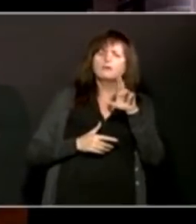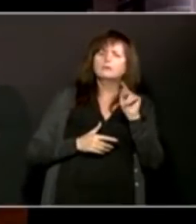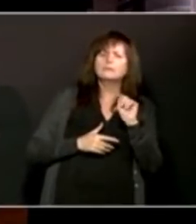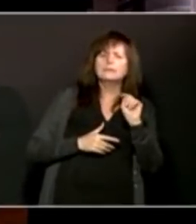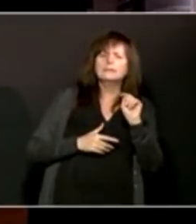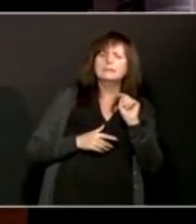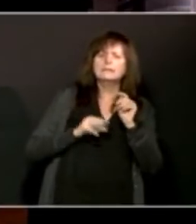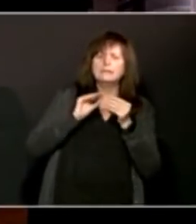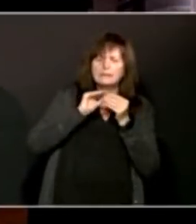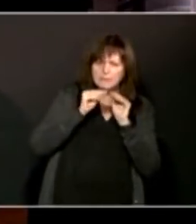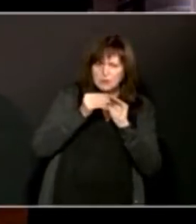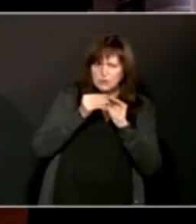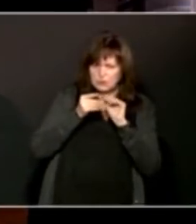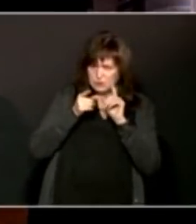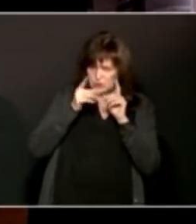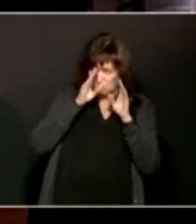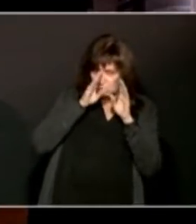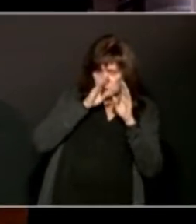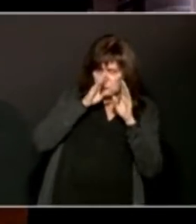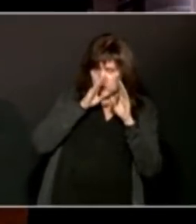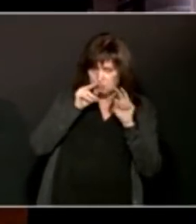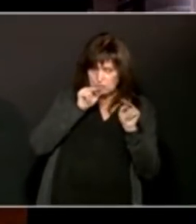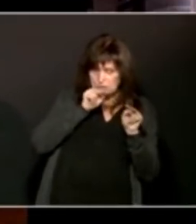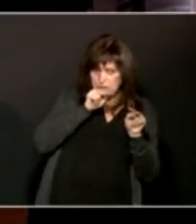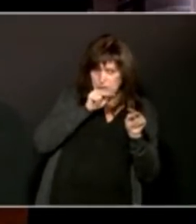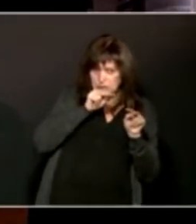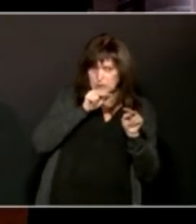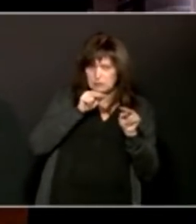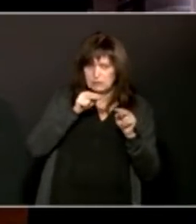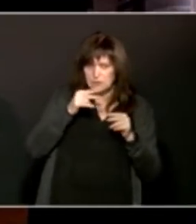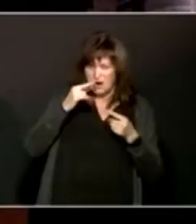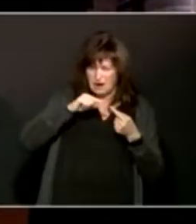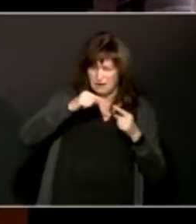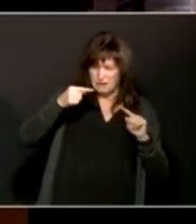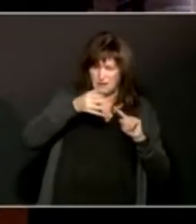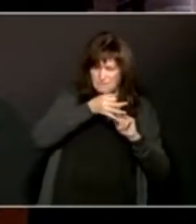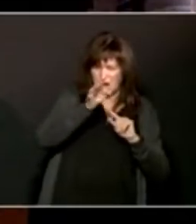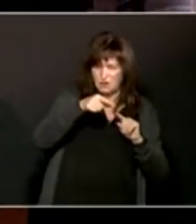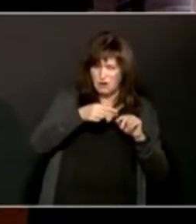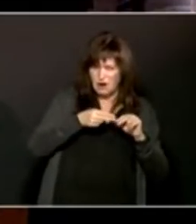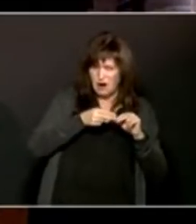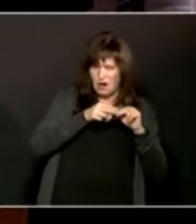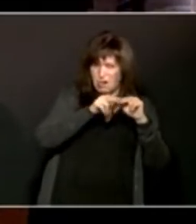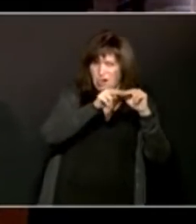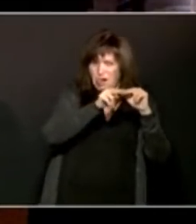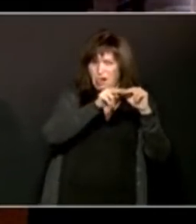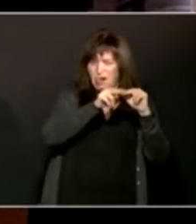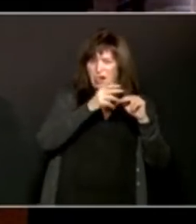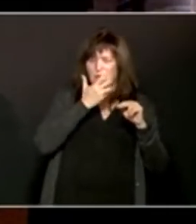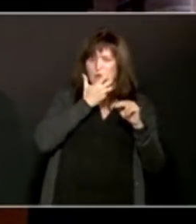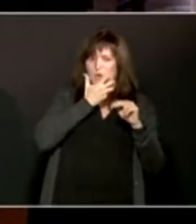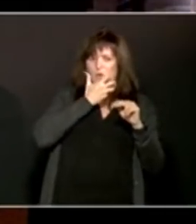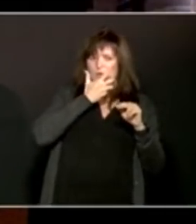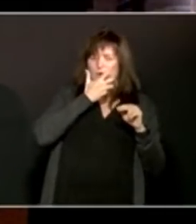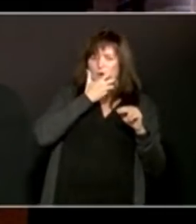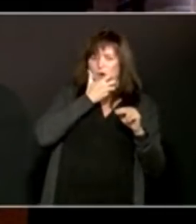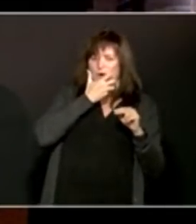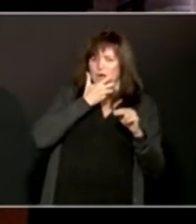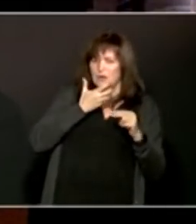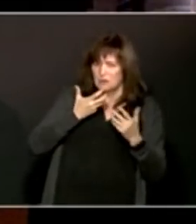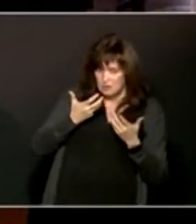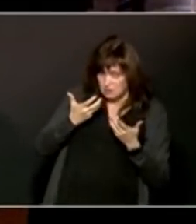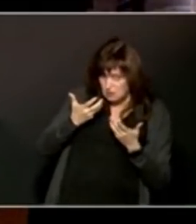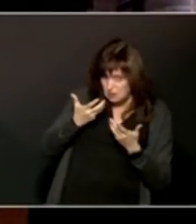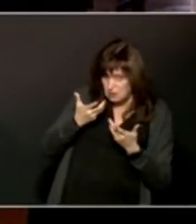the variants in particular rising at a quite rapid rate? And is there anything you're